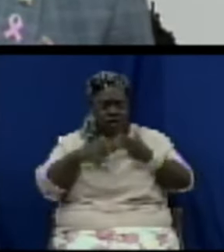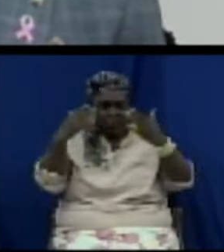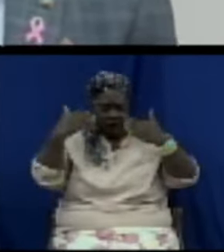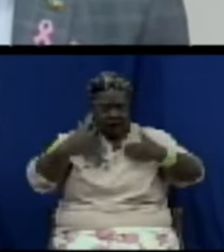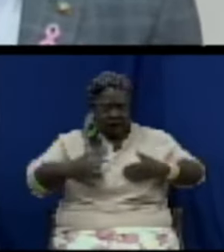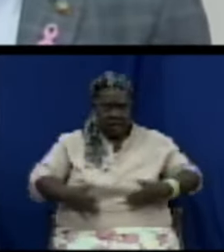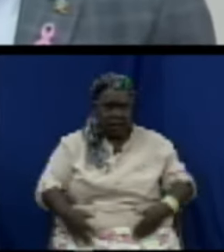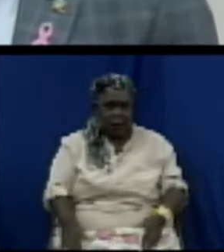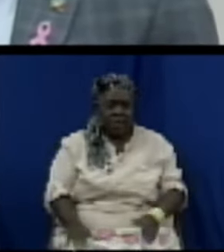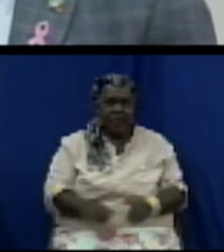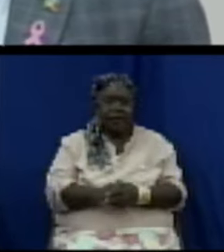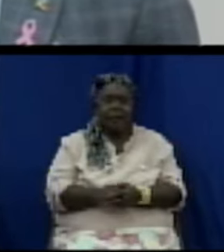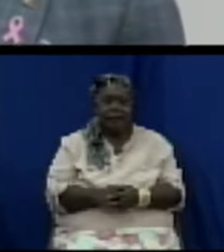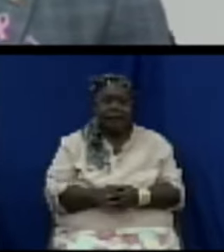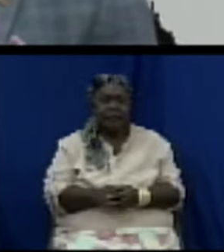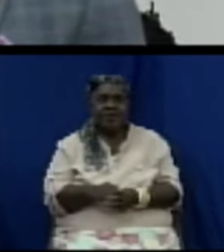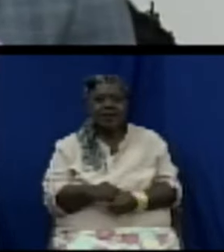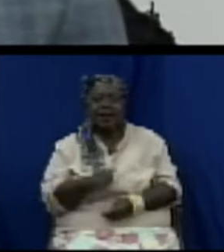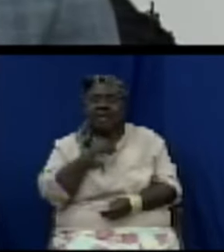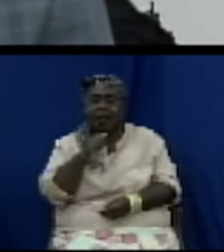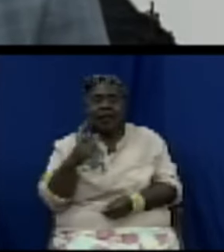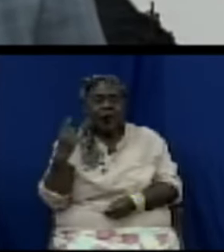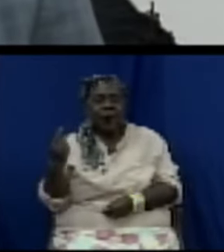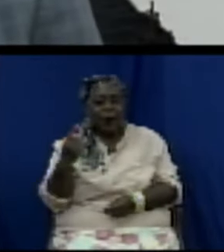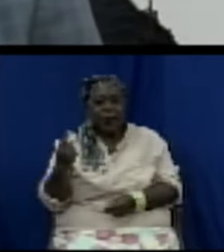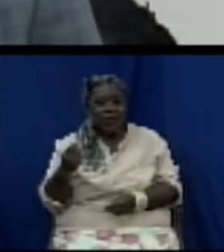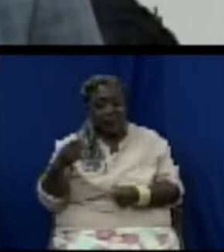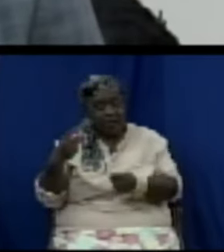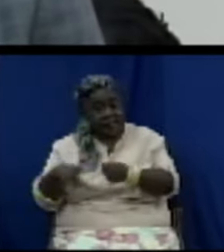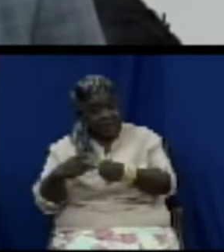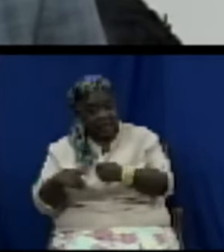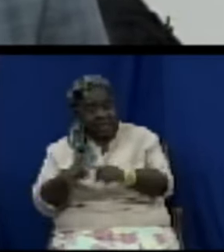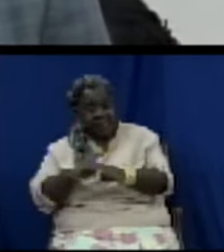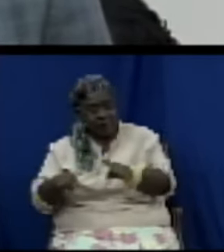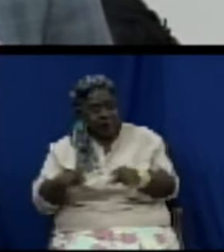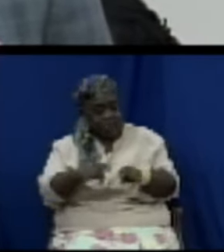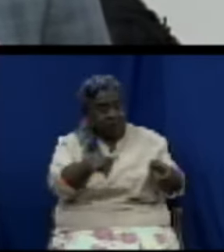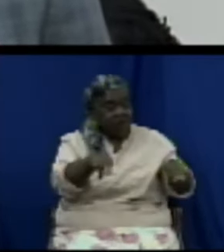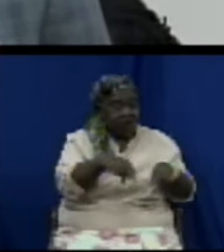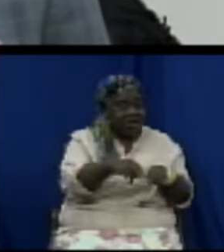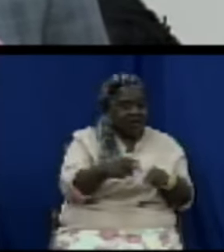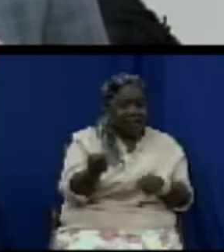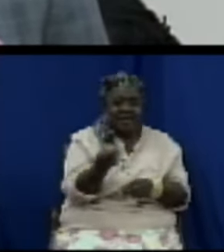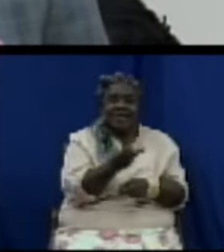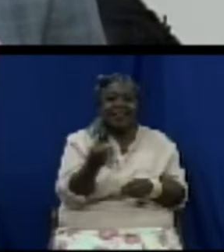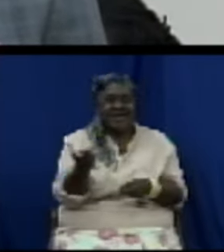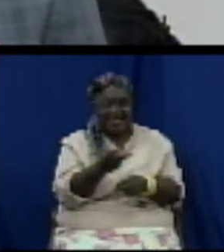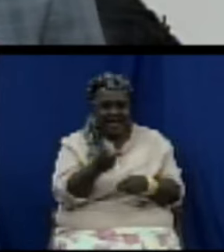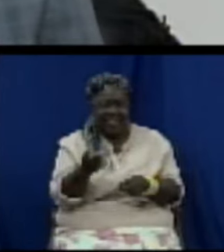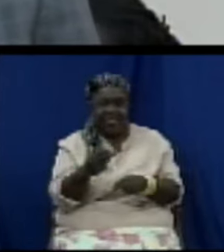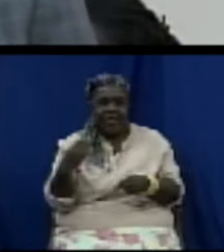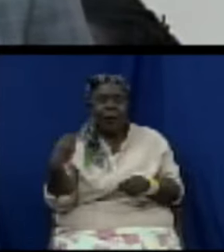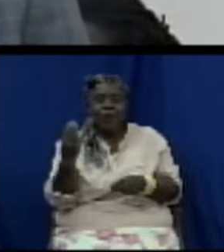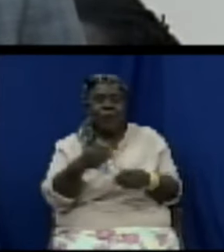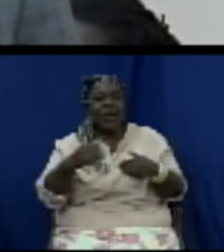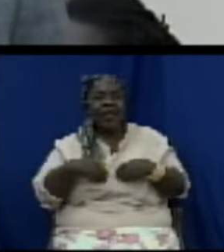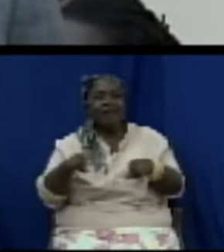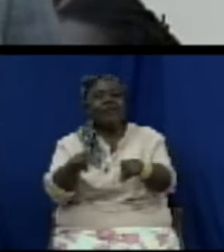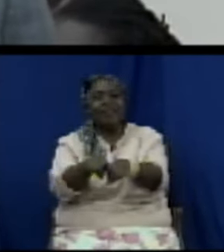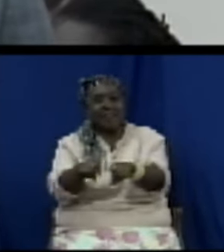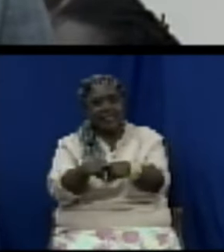on St. Kitts alone, but Nevis is also doing their part. And that messaging has been bought from Philips